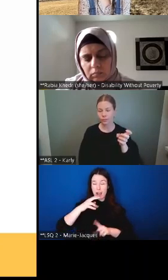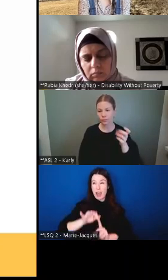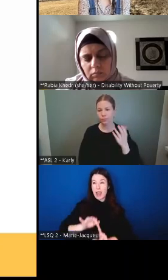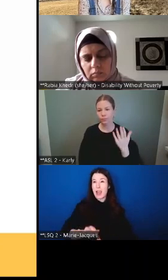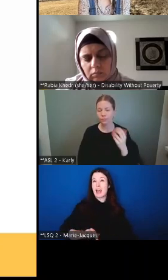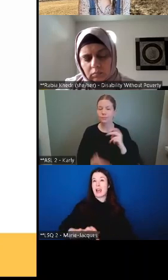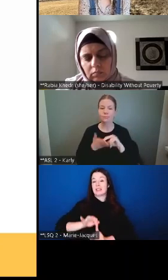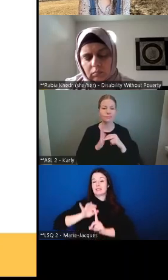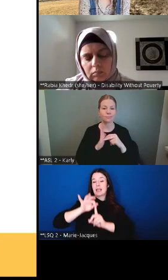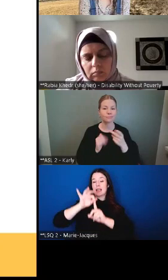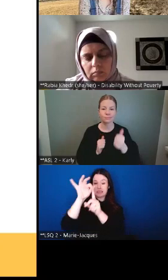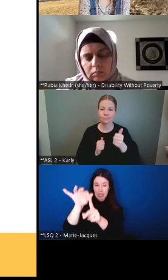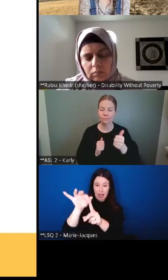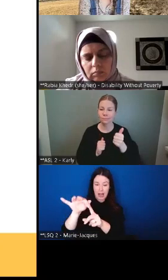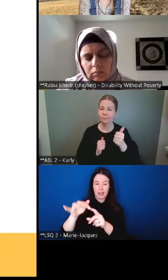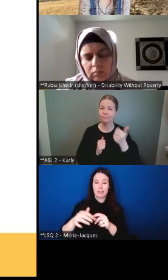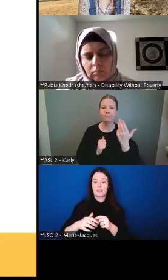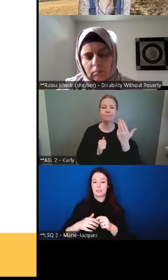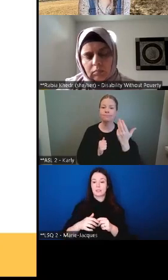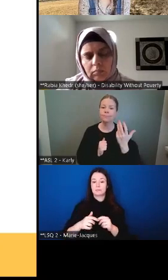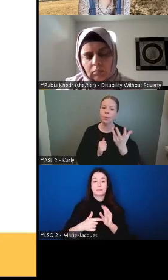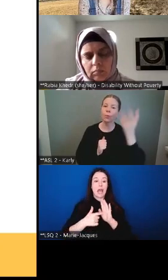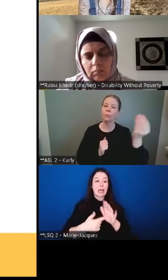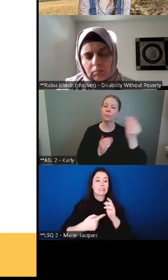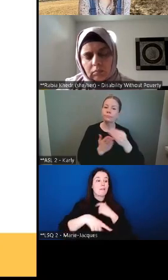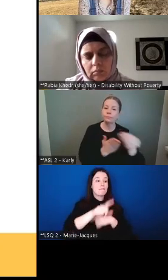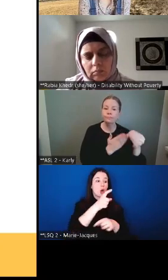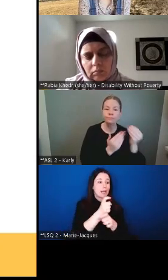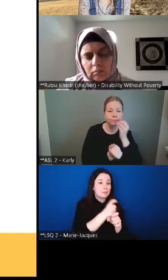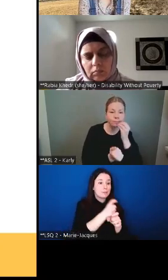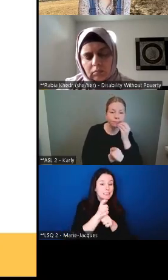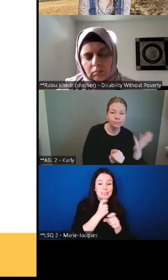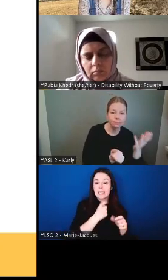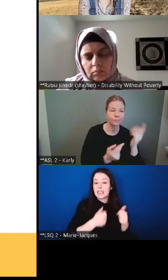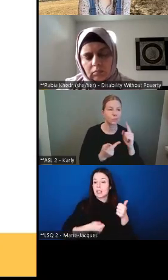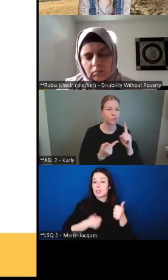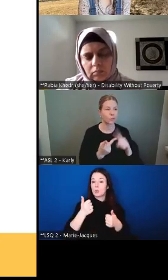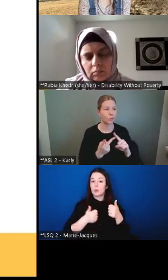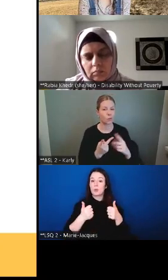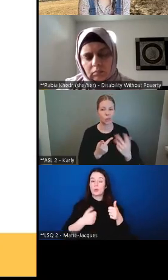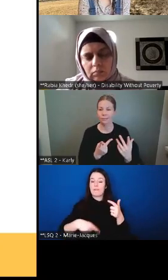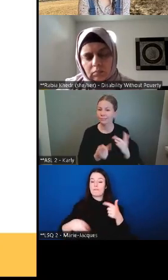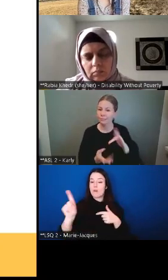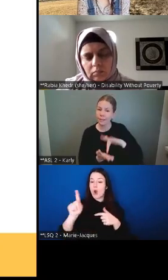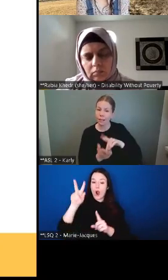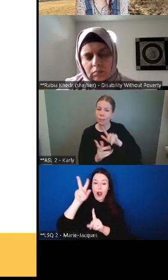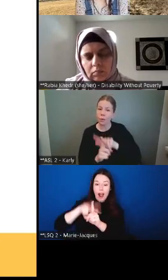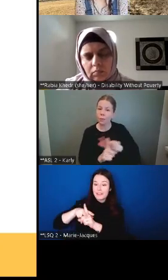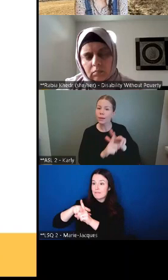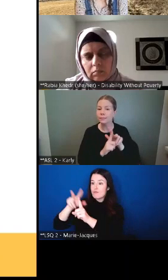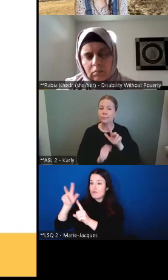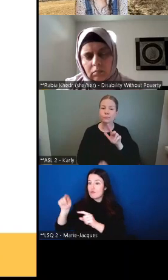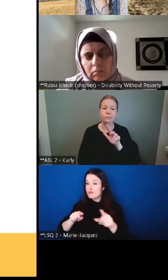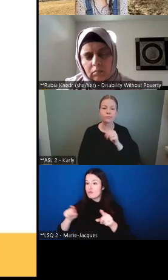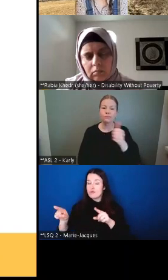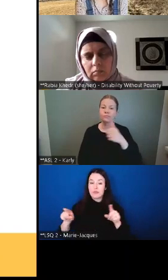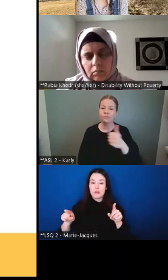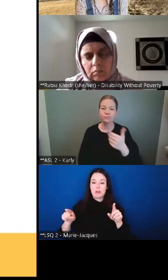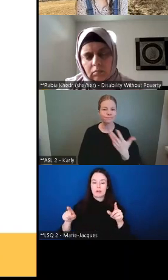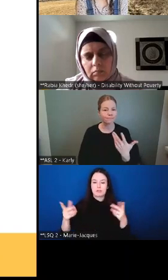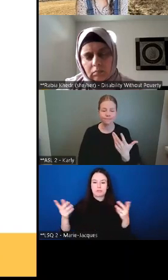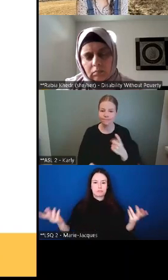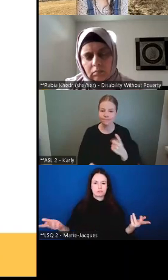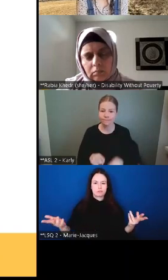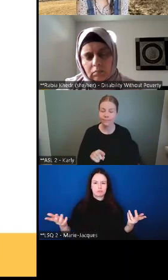groceries medical appointments um accessing you know family so that they're not isolated all